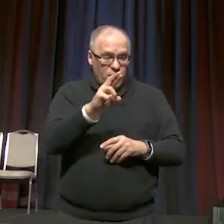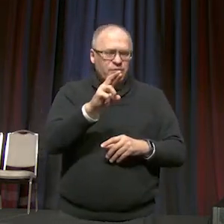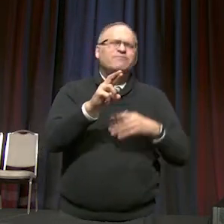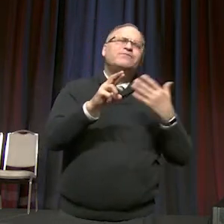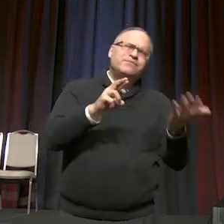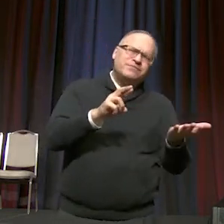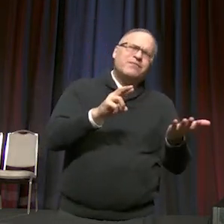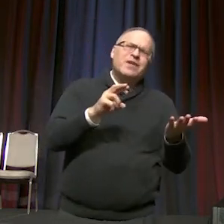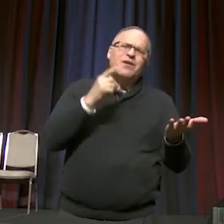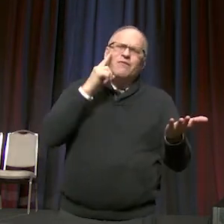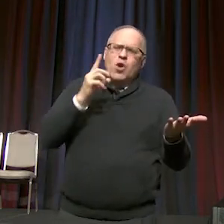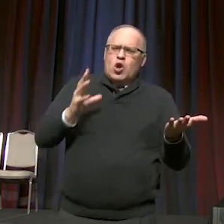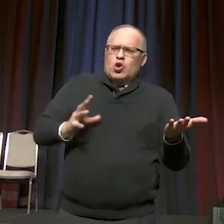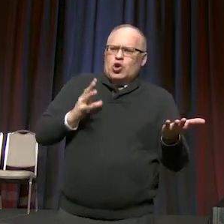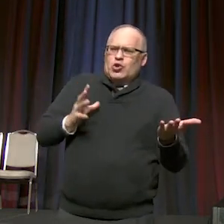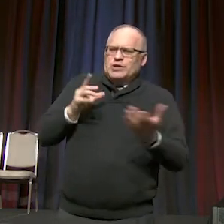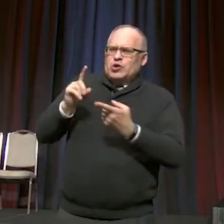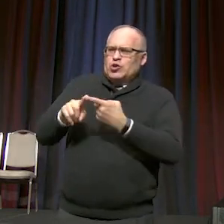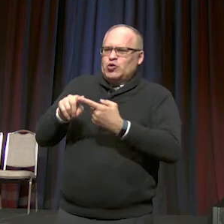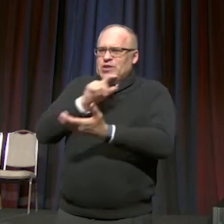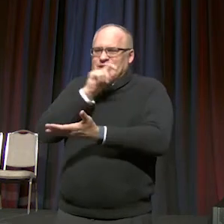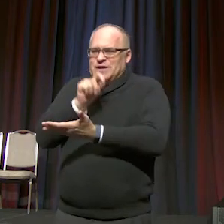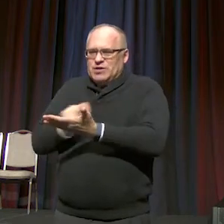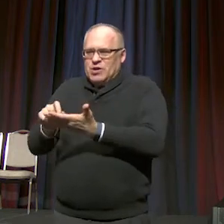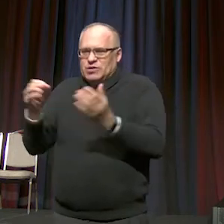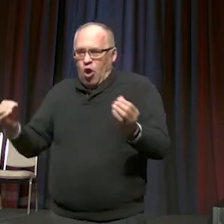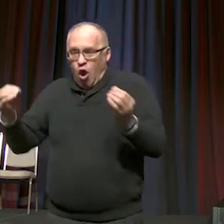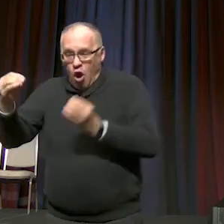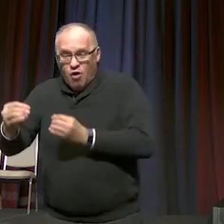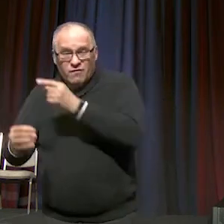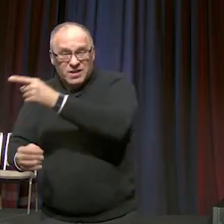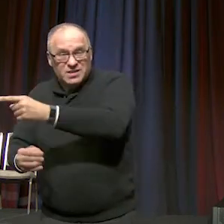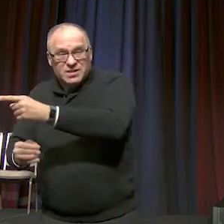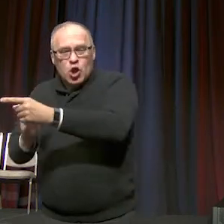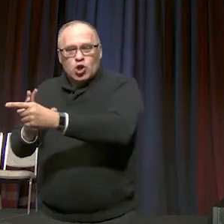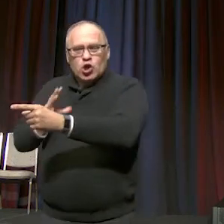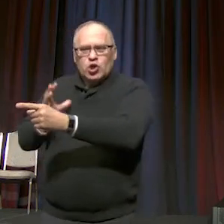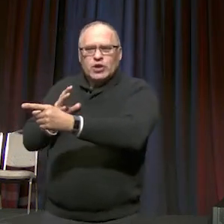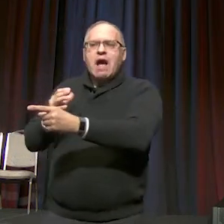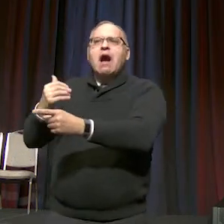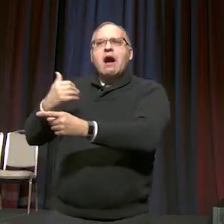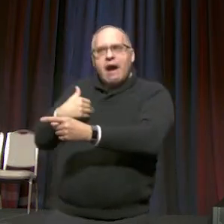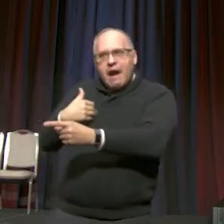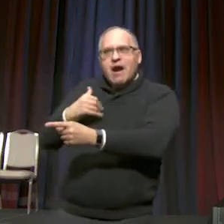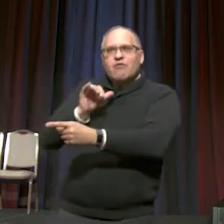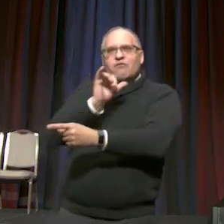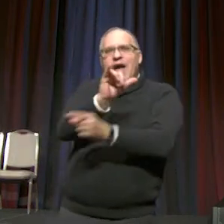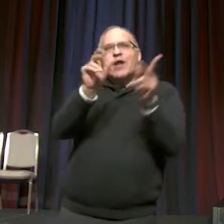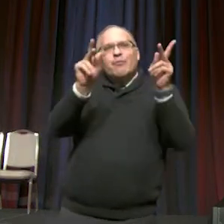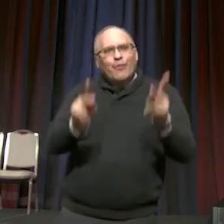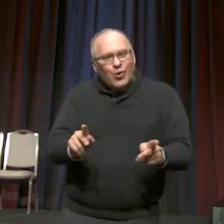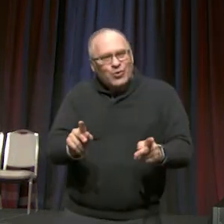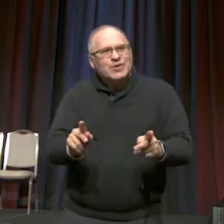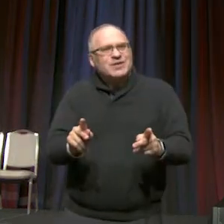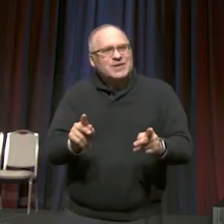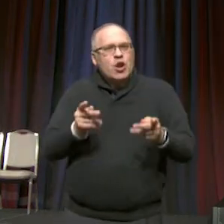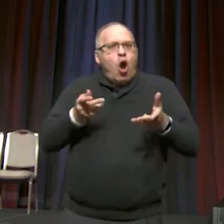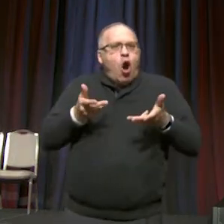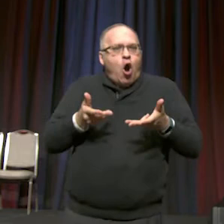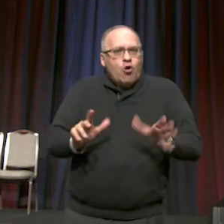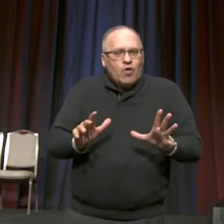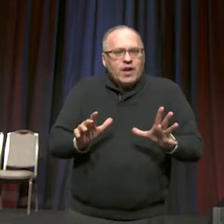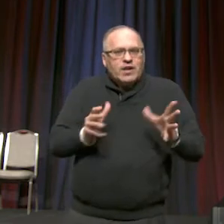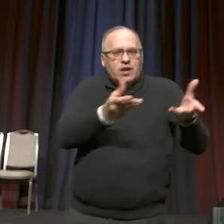to the Secretary's office, have that person already